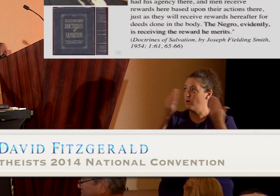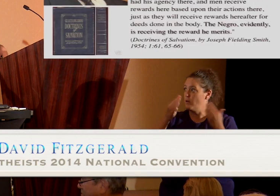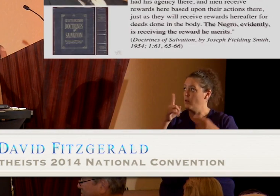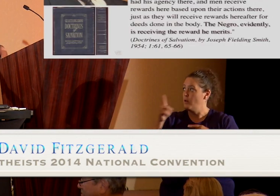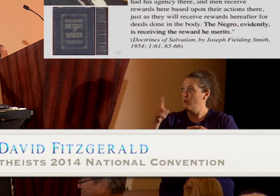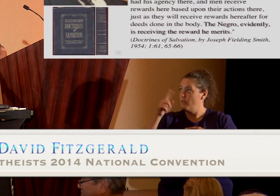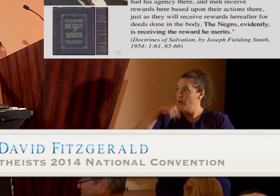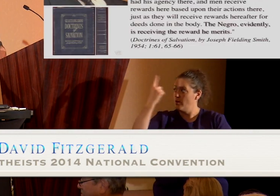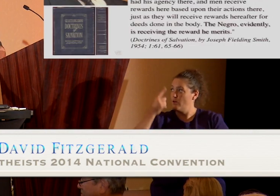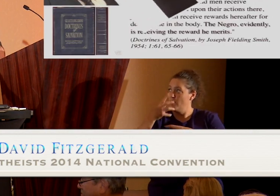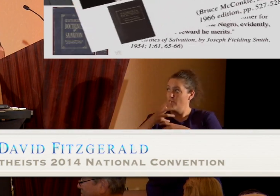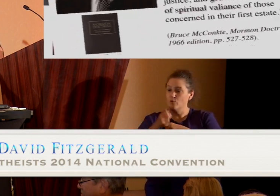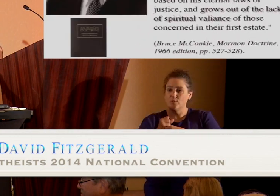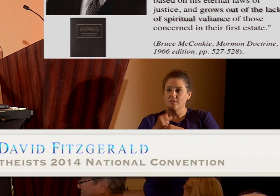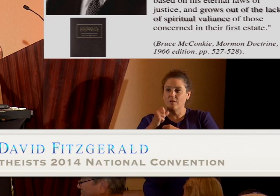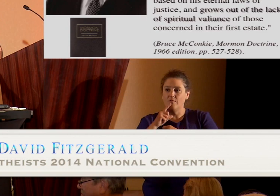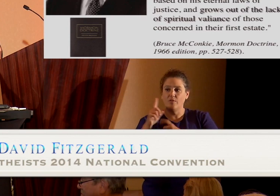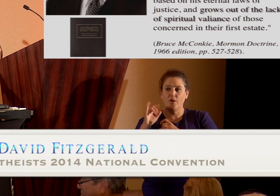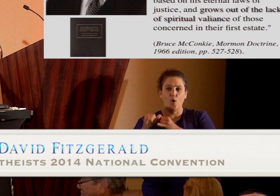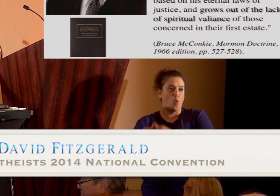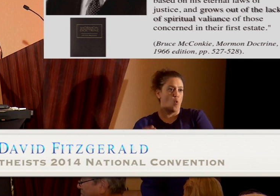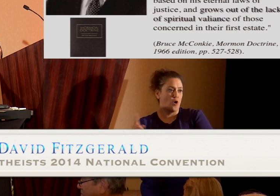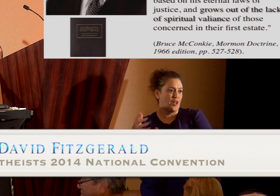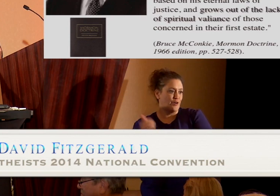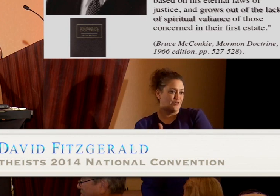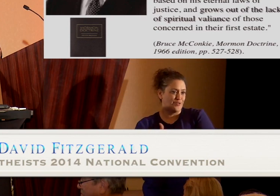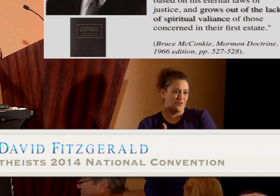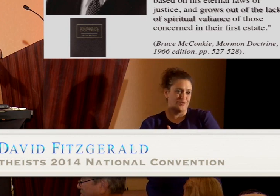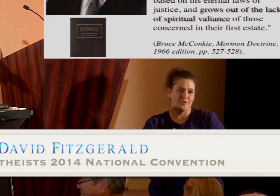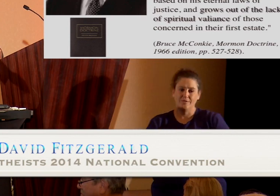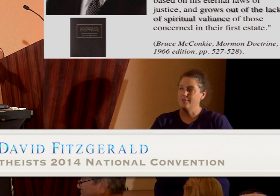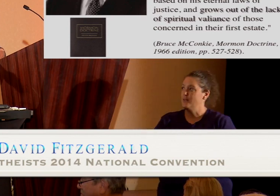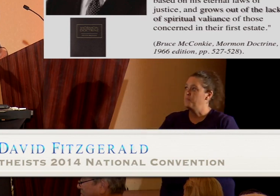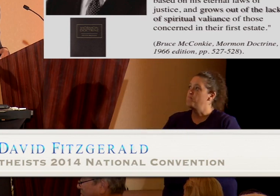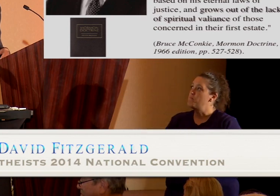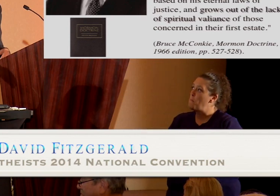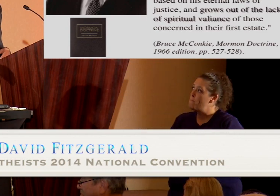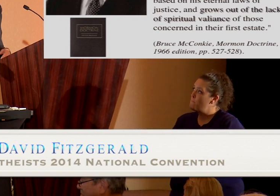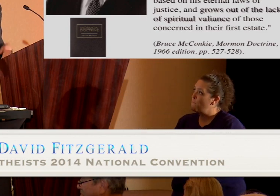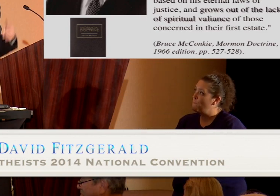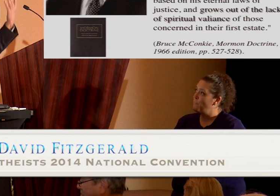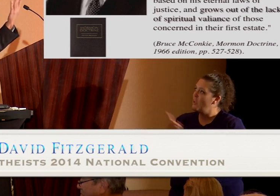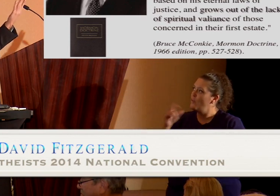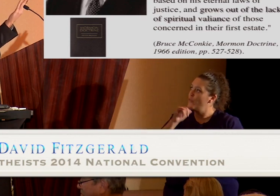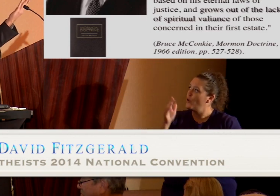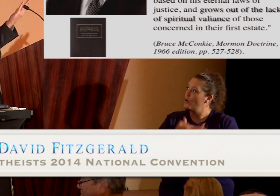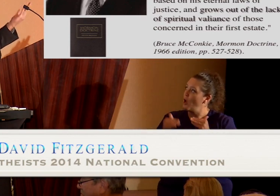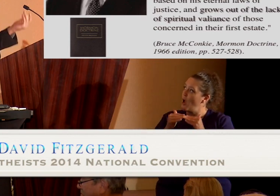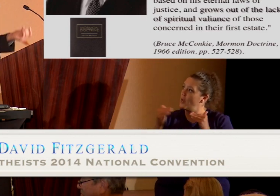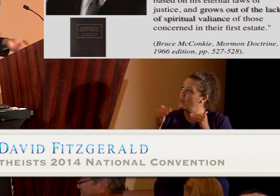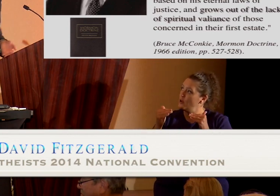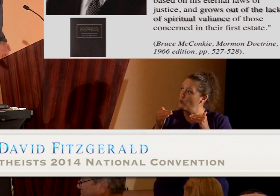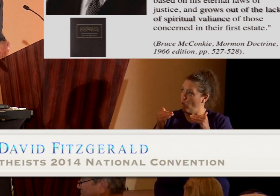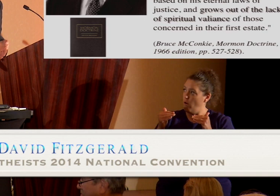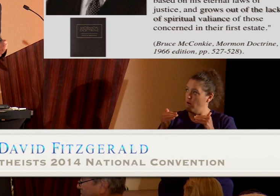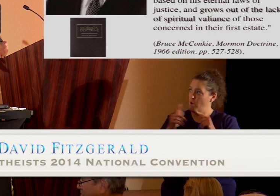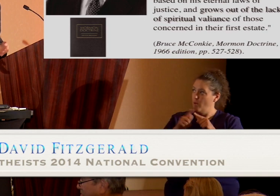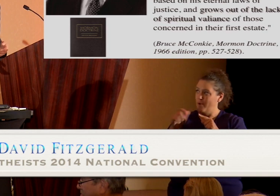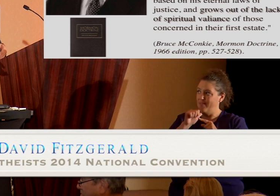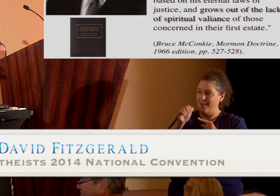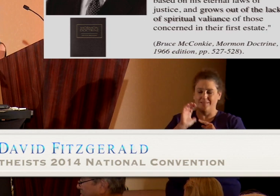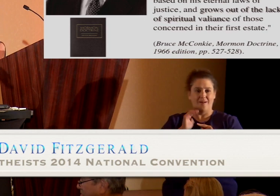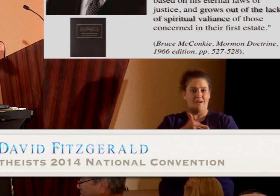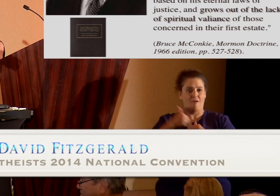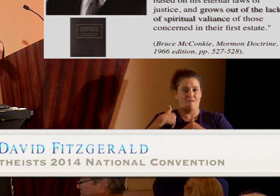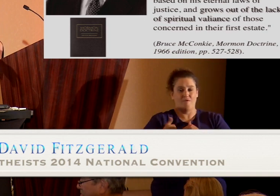is receiving the award he merits. Uh, this cuddly teddy bear here says Negroes are not equal, but it's not man's doing, it's God's